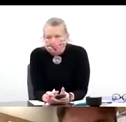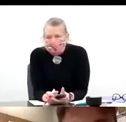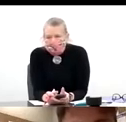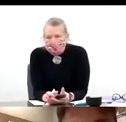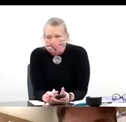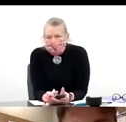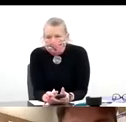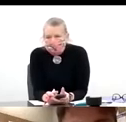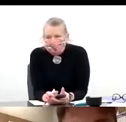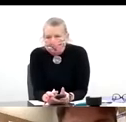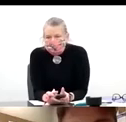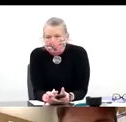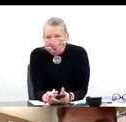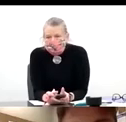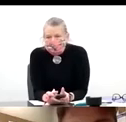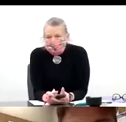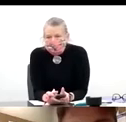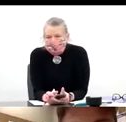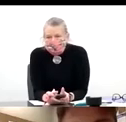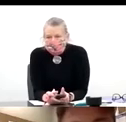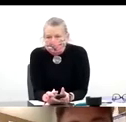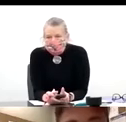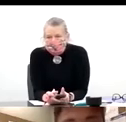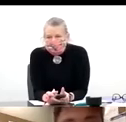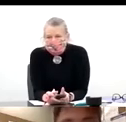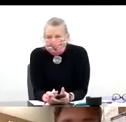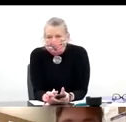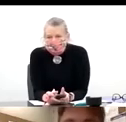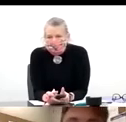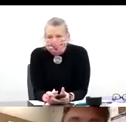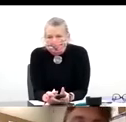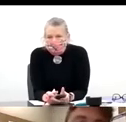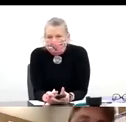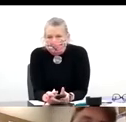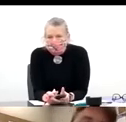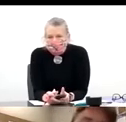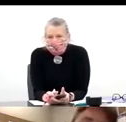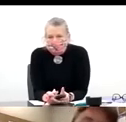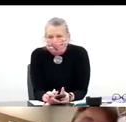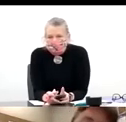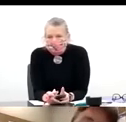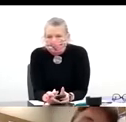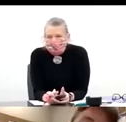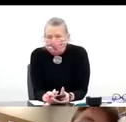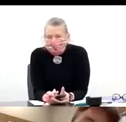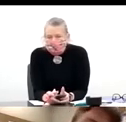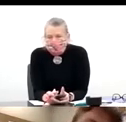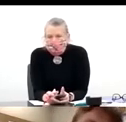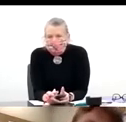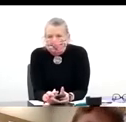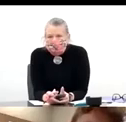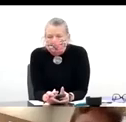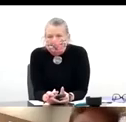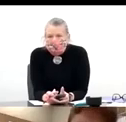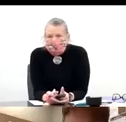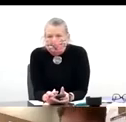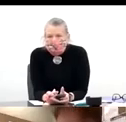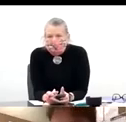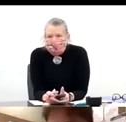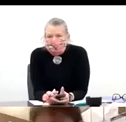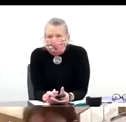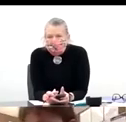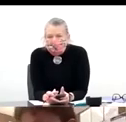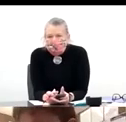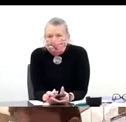the steel for the war effort and the Industrial Revolution. And we understand what community and